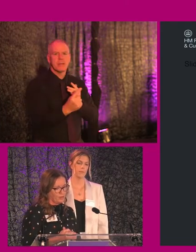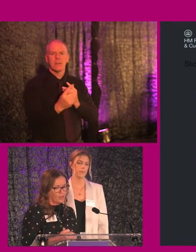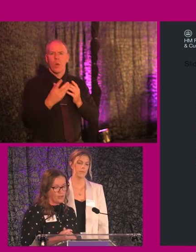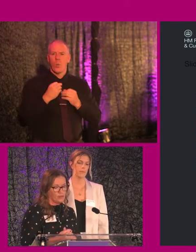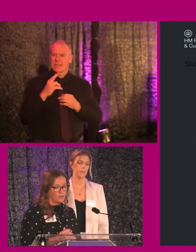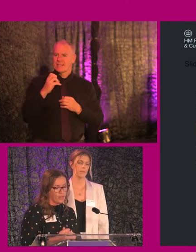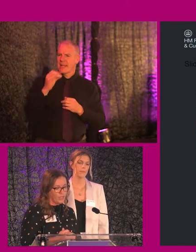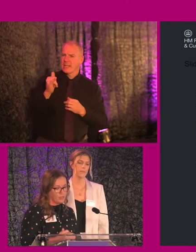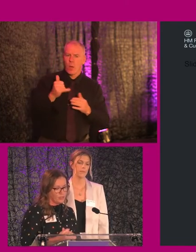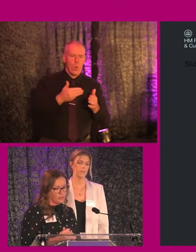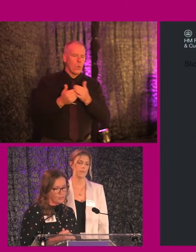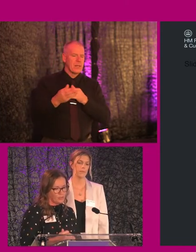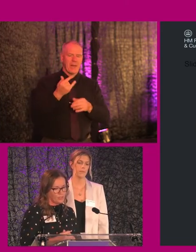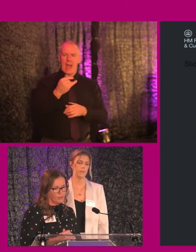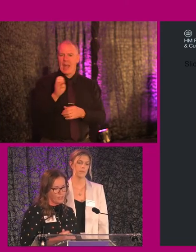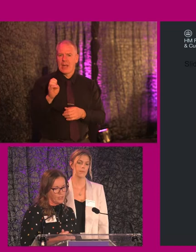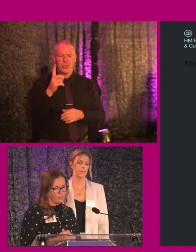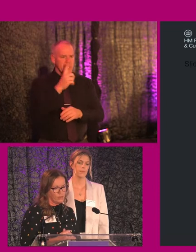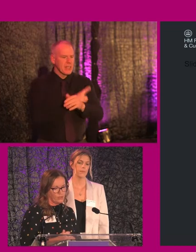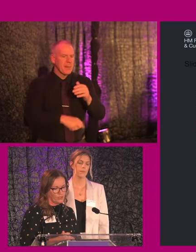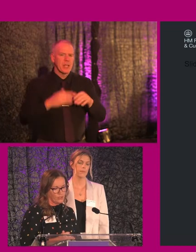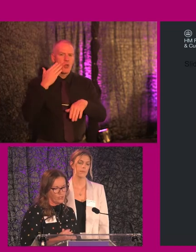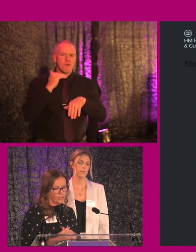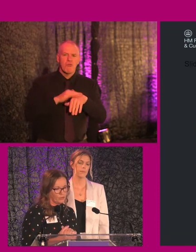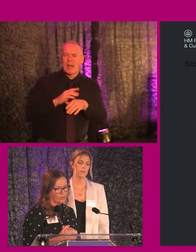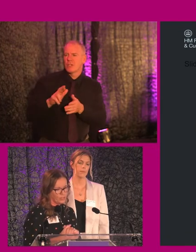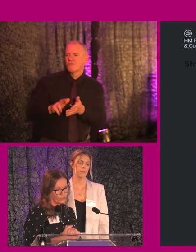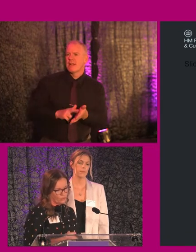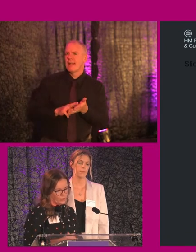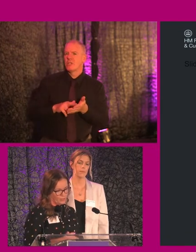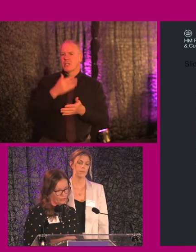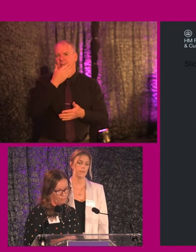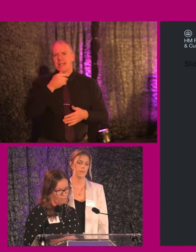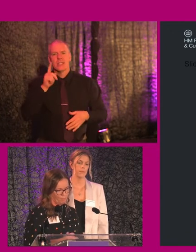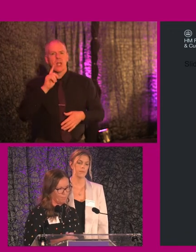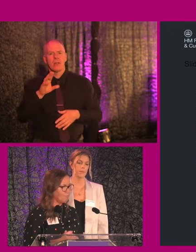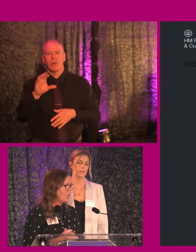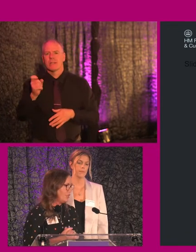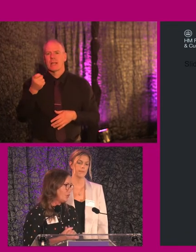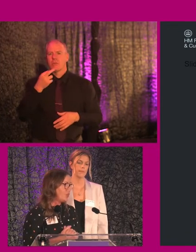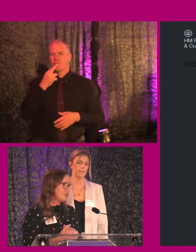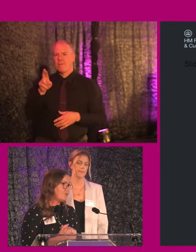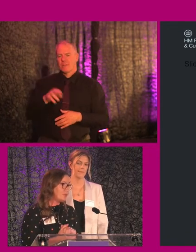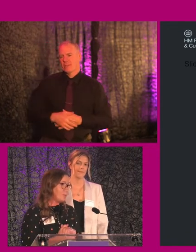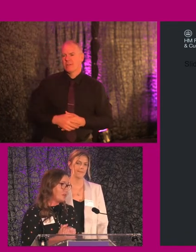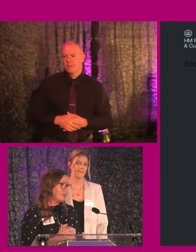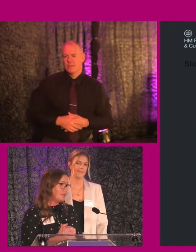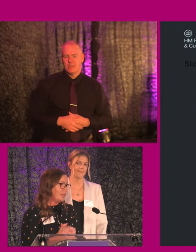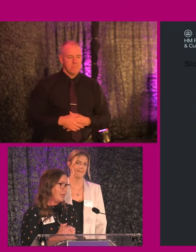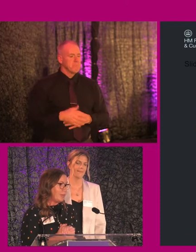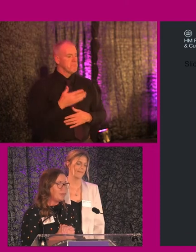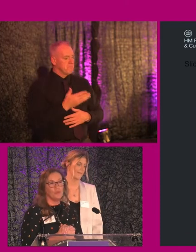dignity, regardless of their age, disability, race, religion, gender or sexual orientation. Quite a powerful statement.